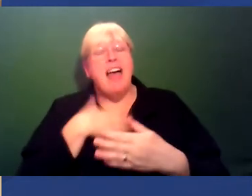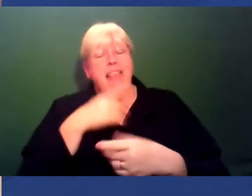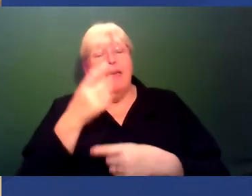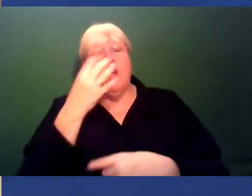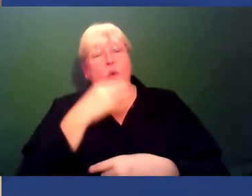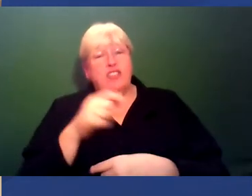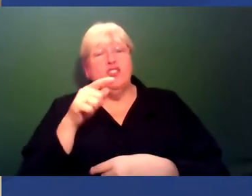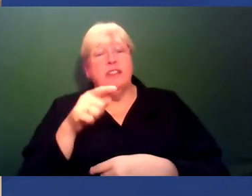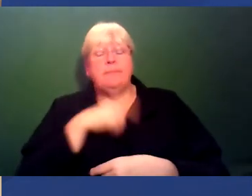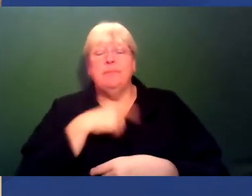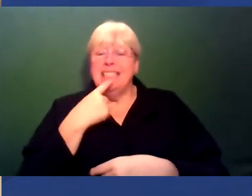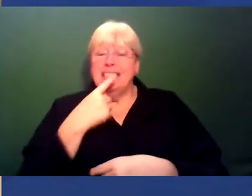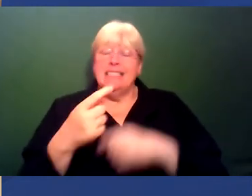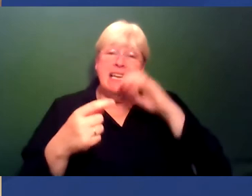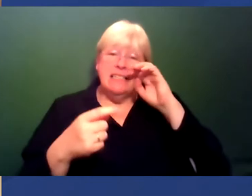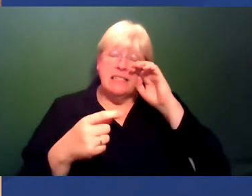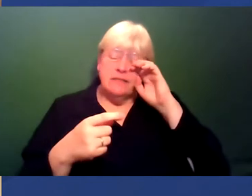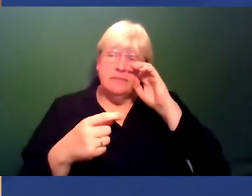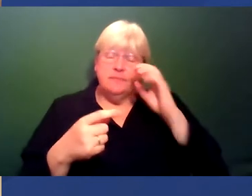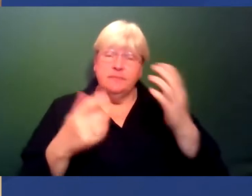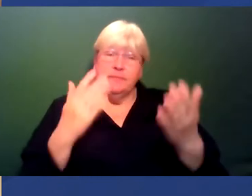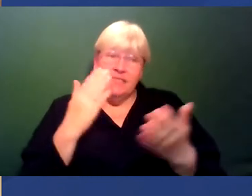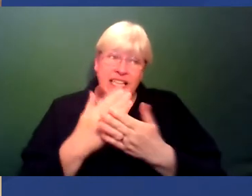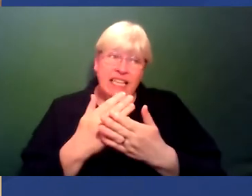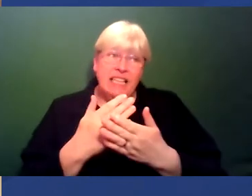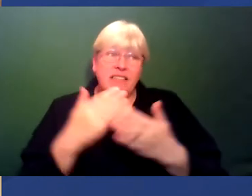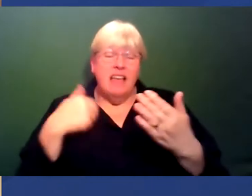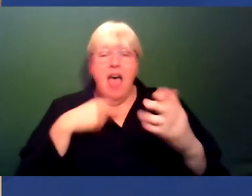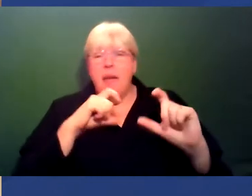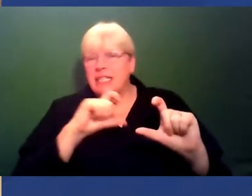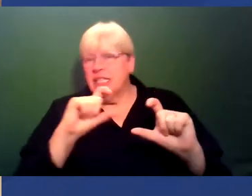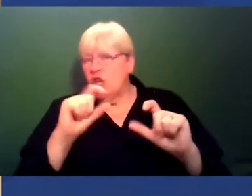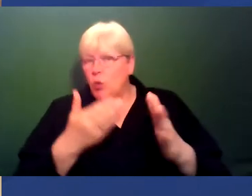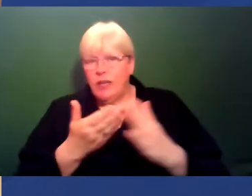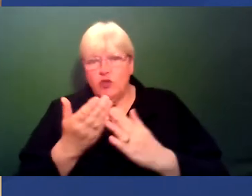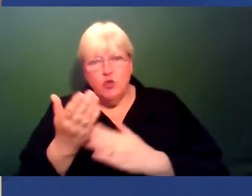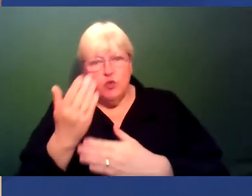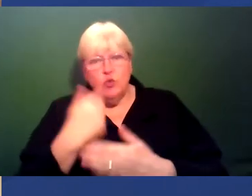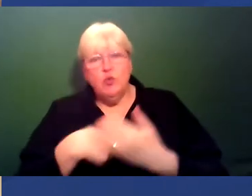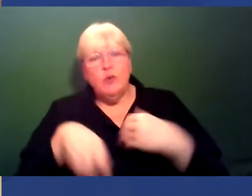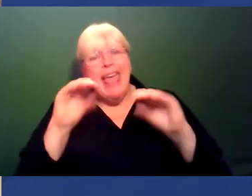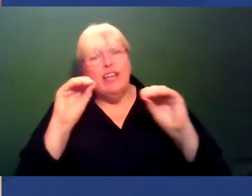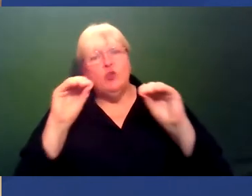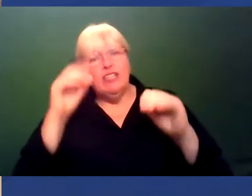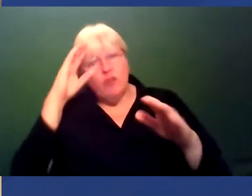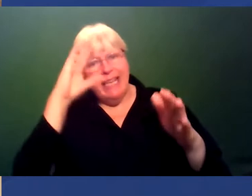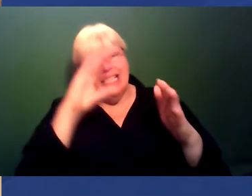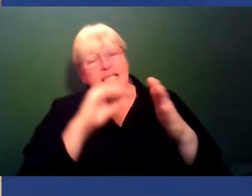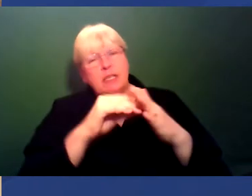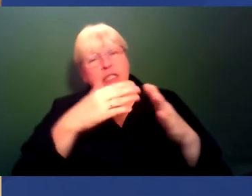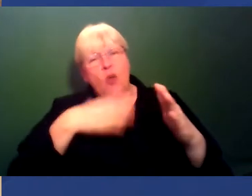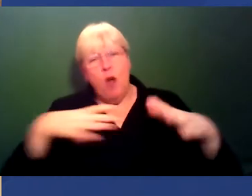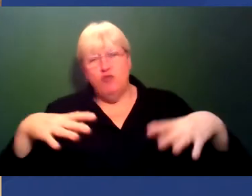what it says is, even though I'm sort of still moving through this academic experience, I want to be equipping myself